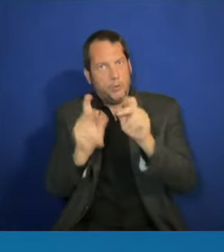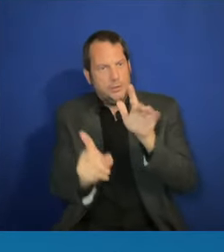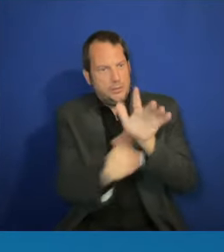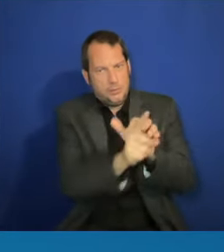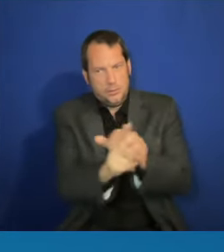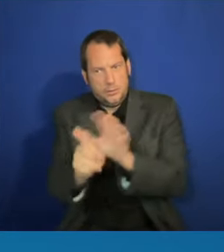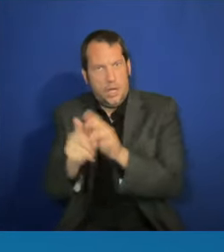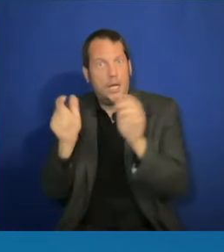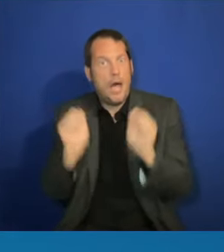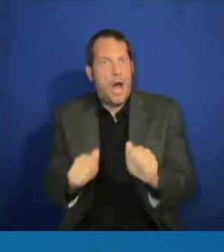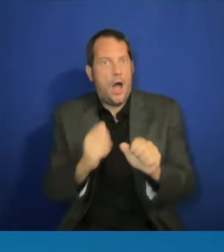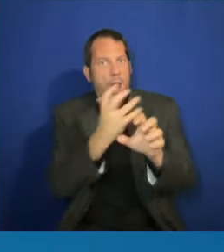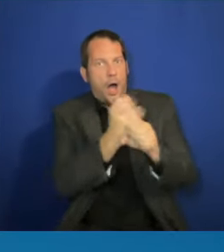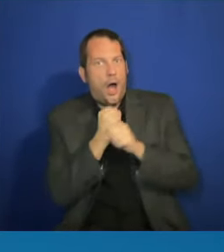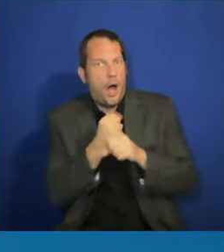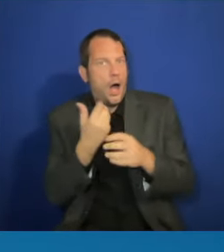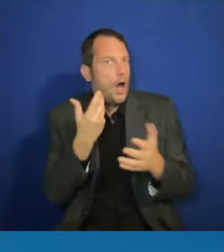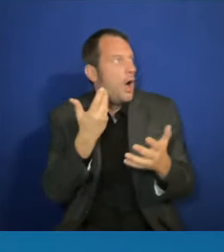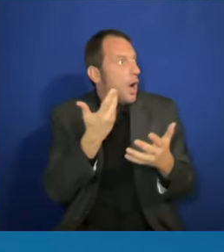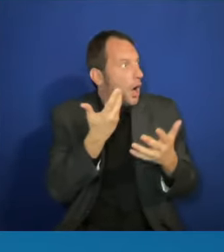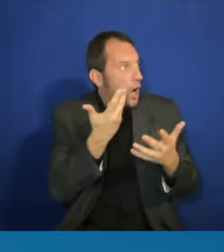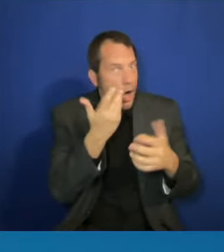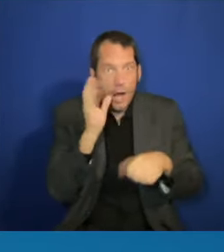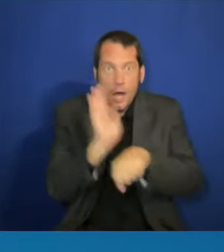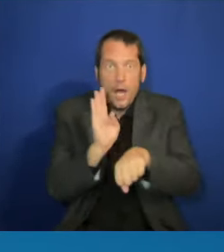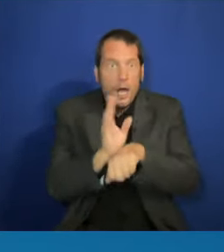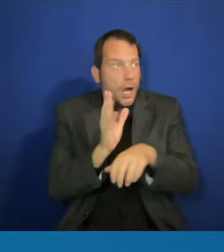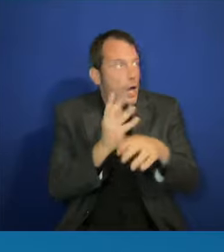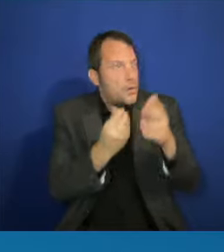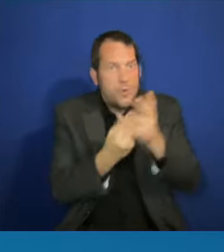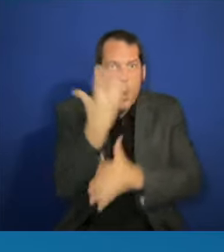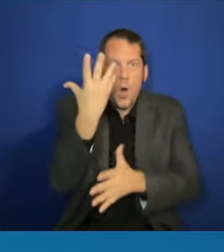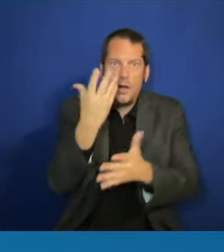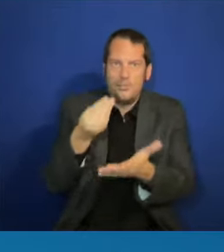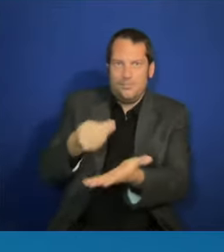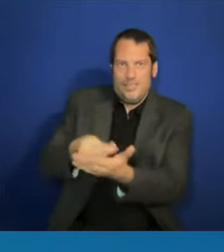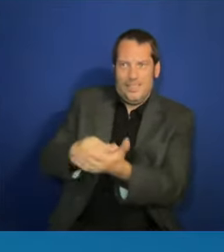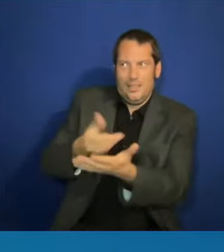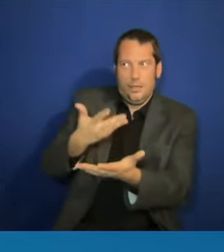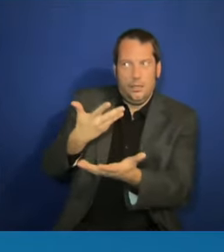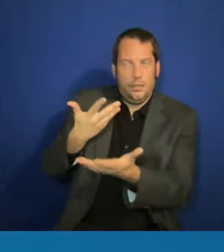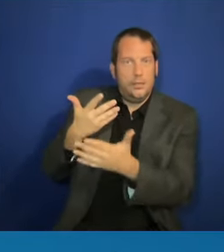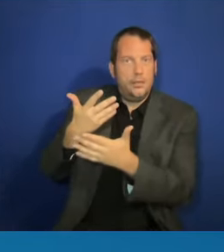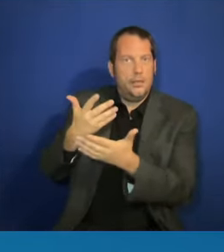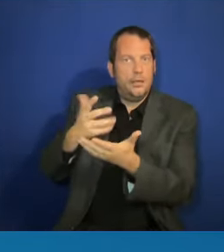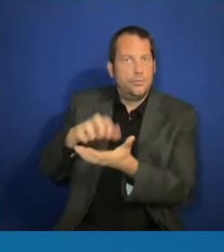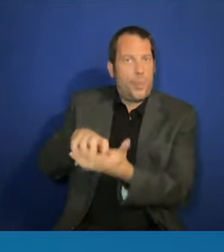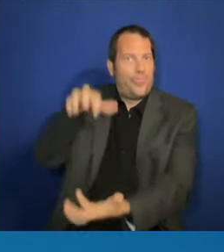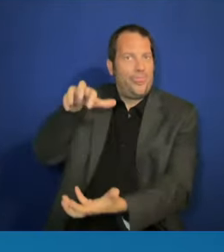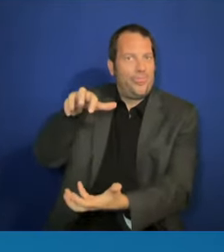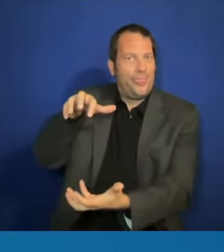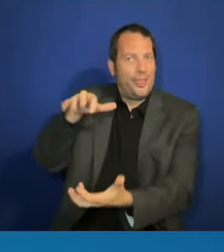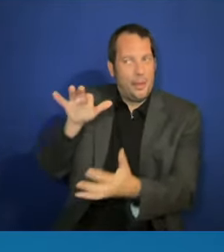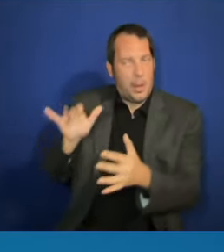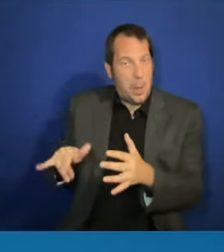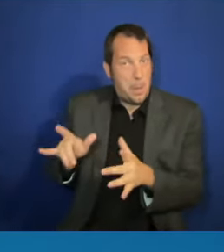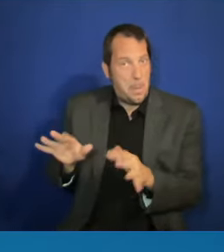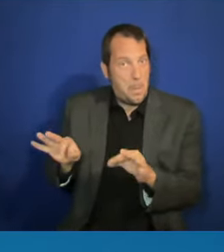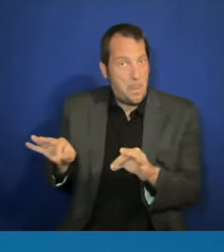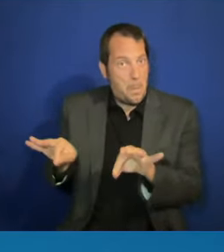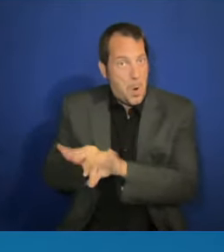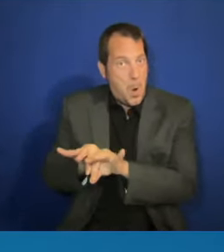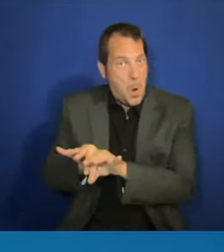It's about understanding the ambitions and aspirations of a